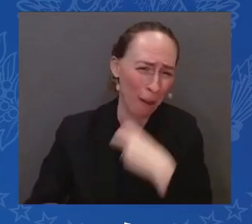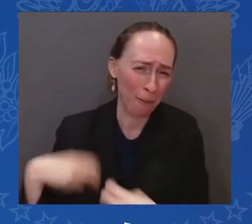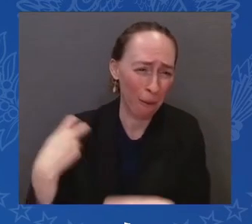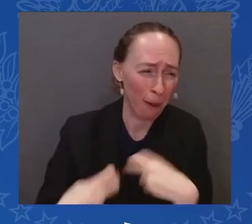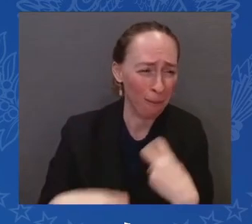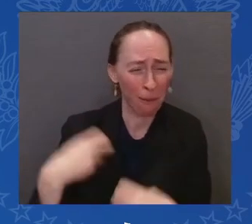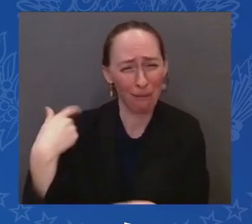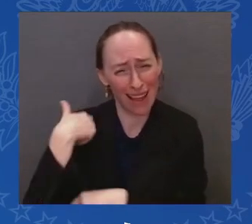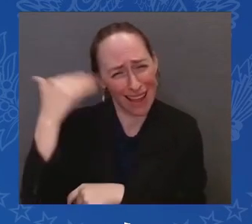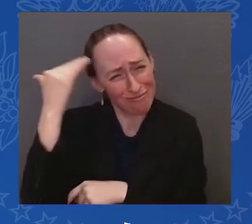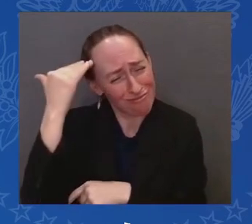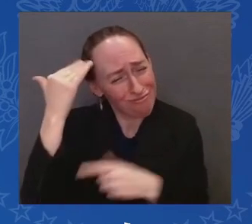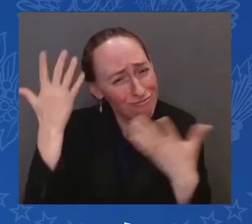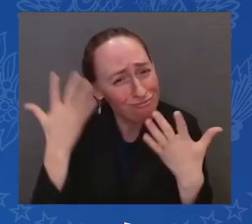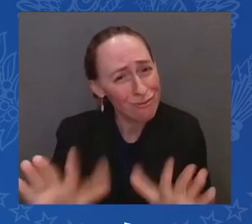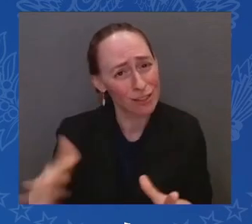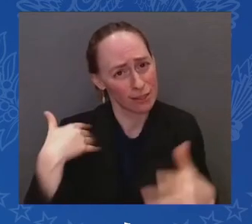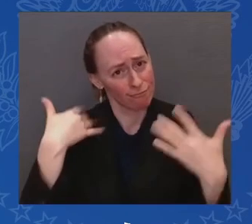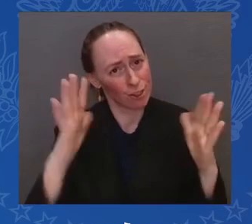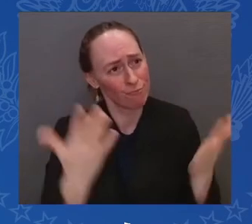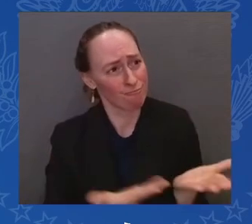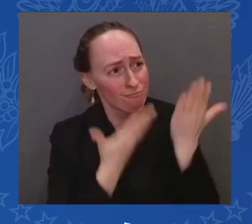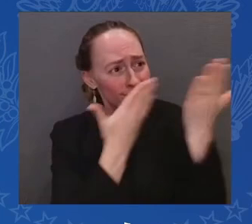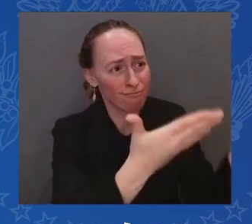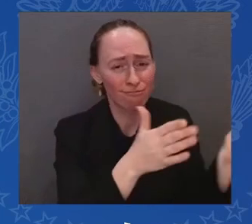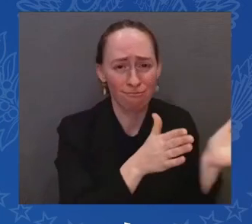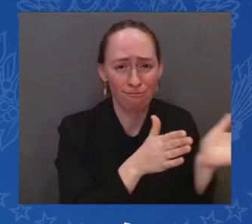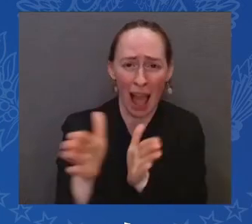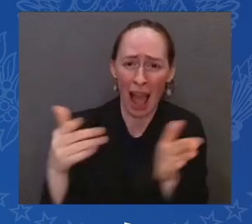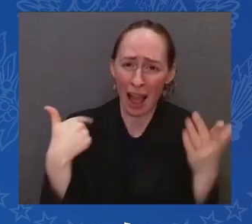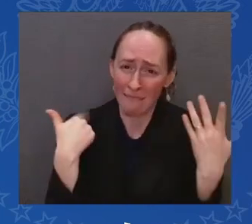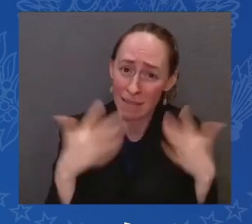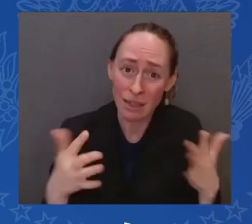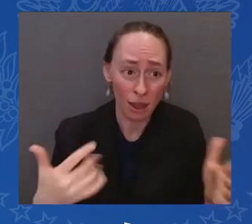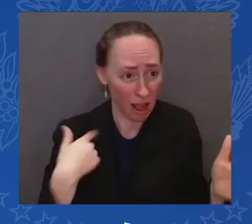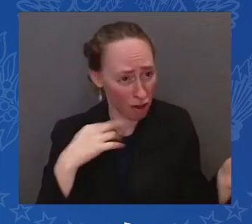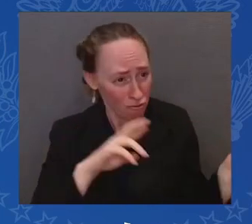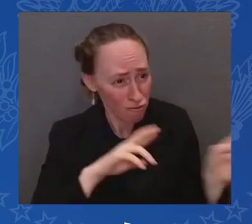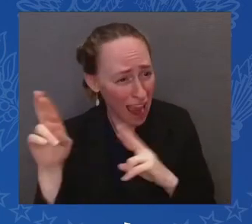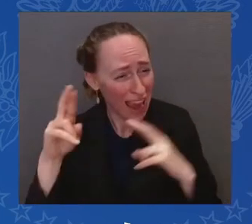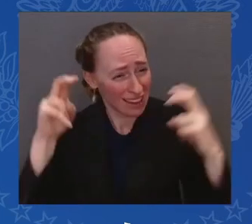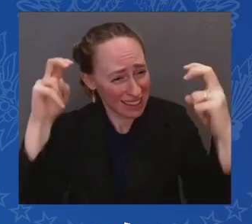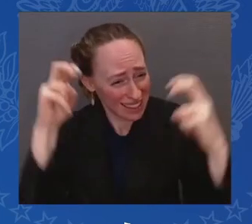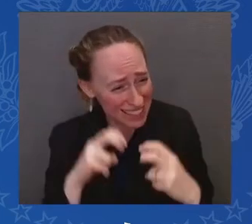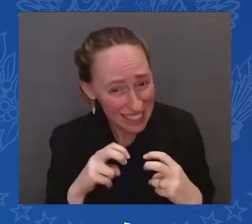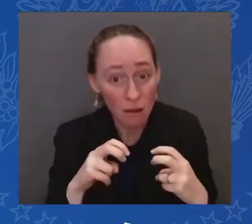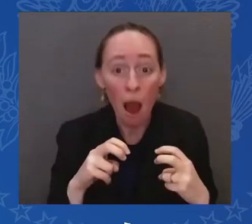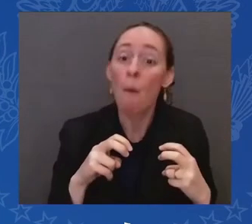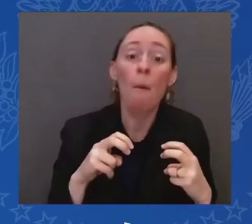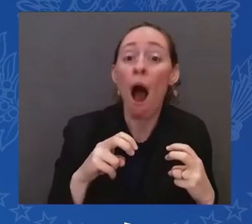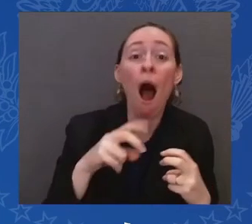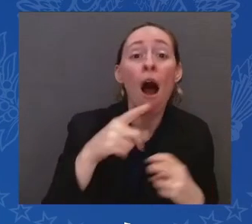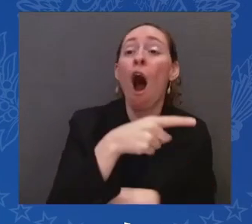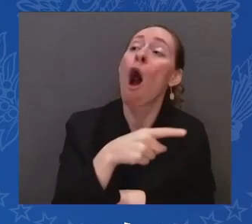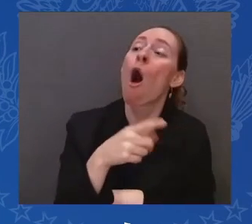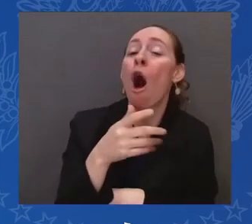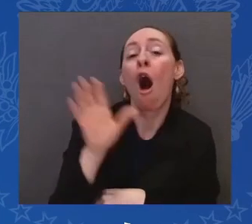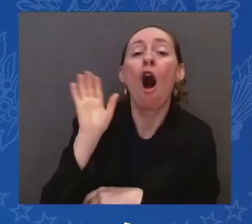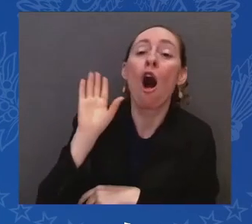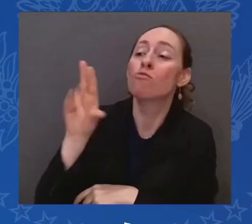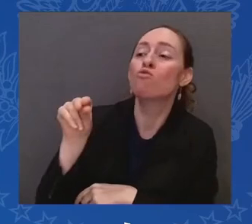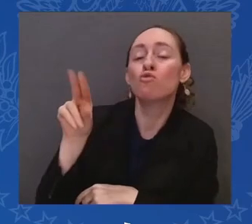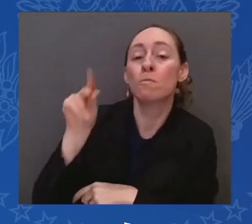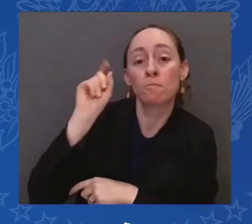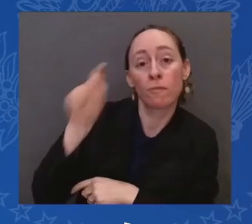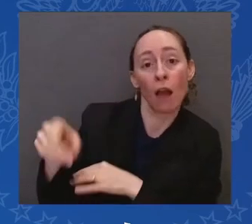significantly more. But in terms of changes of policy and to provide resources that we need at the border, I'm willing to change